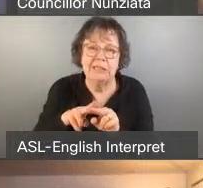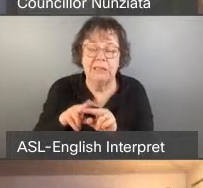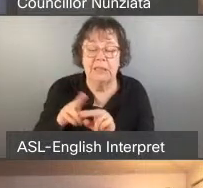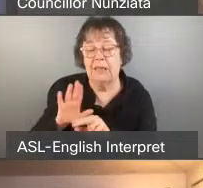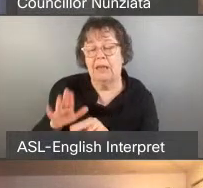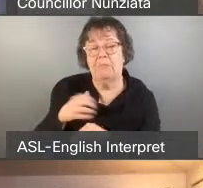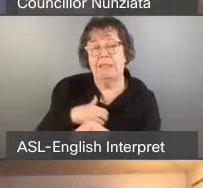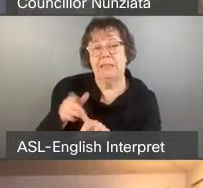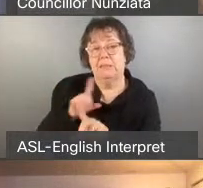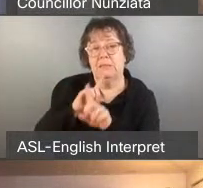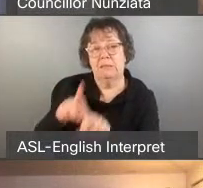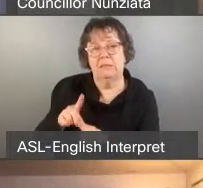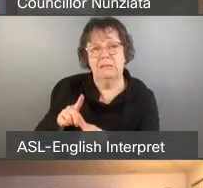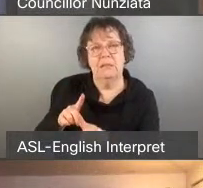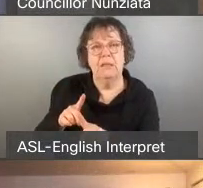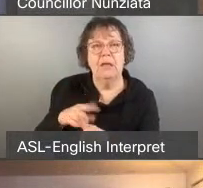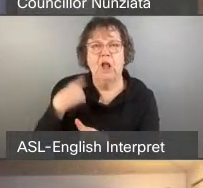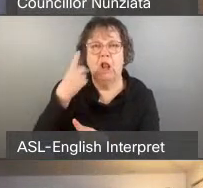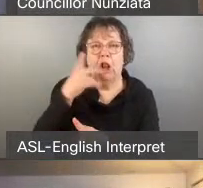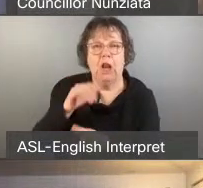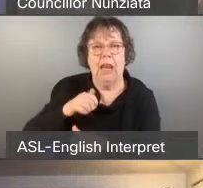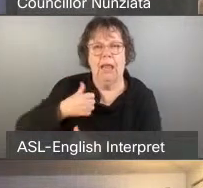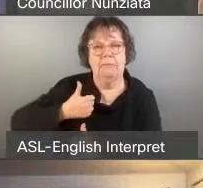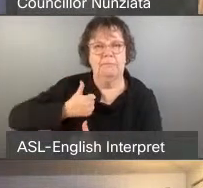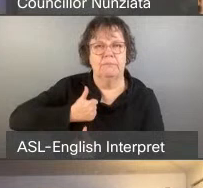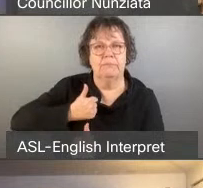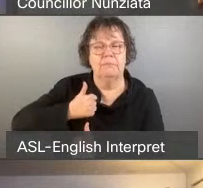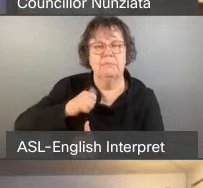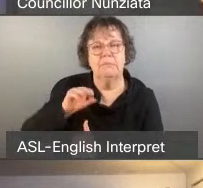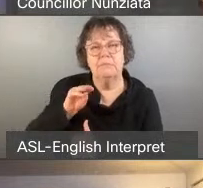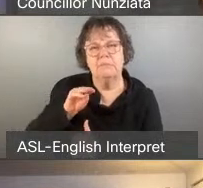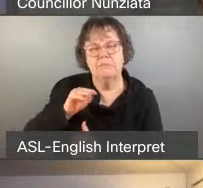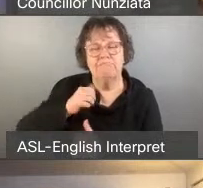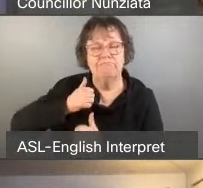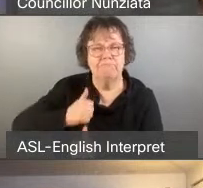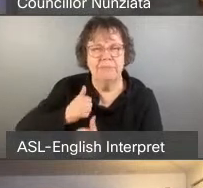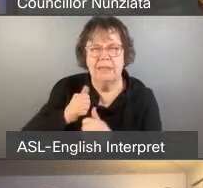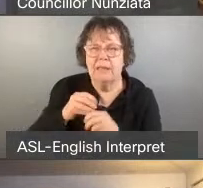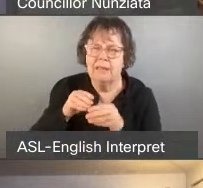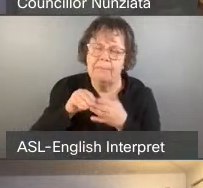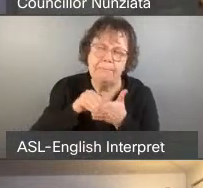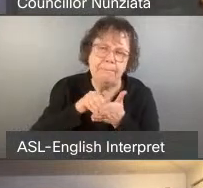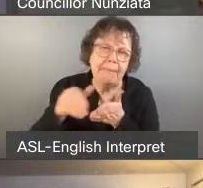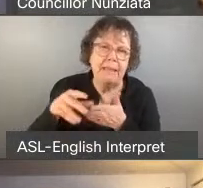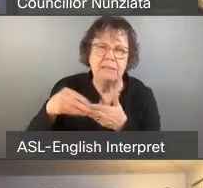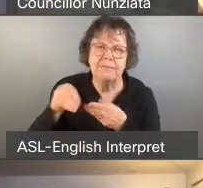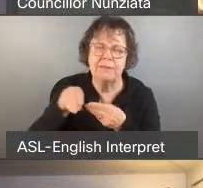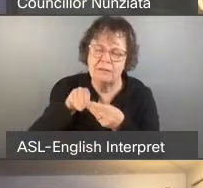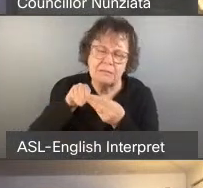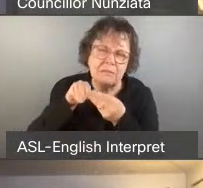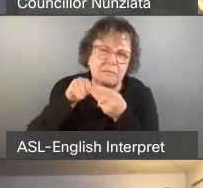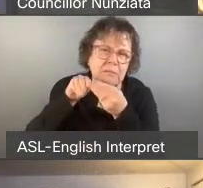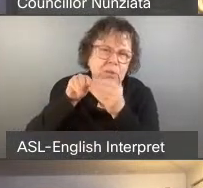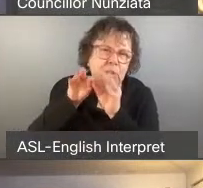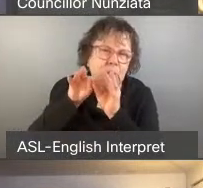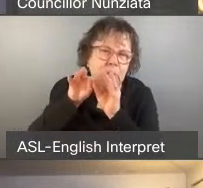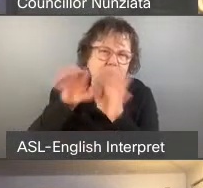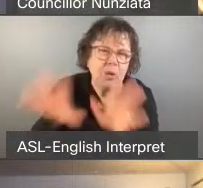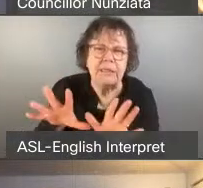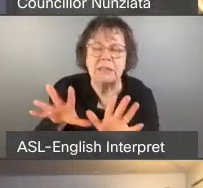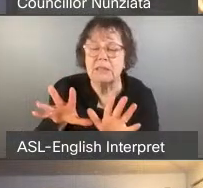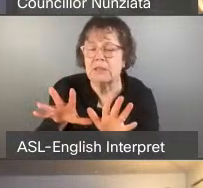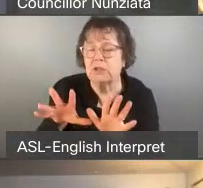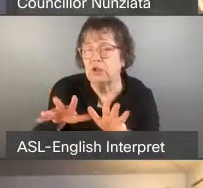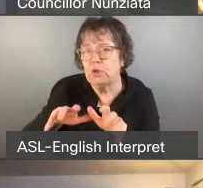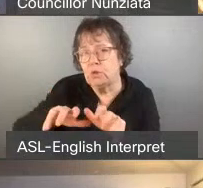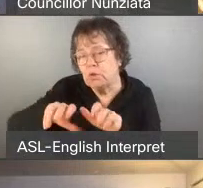protest over homelessness. Millions of dollars are being wasted displacing people from one park to the next.